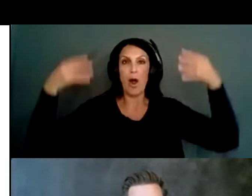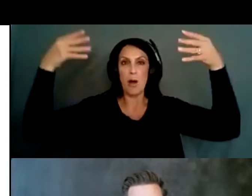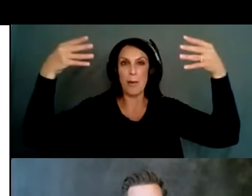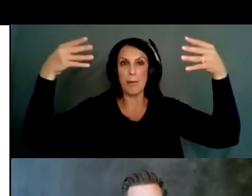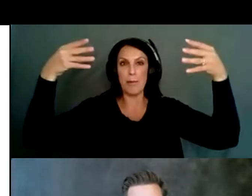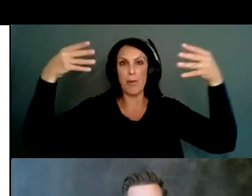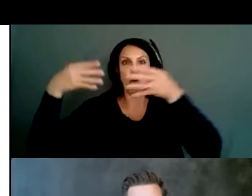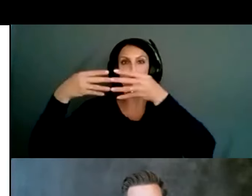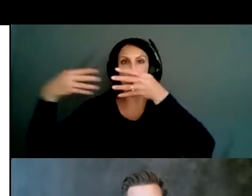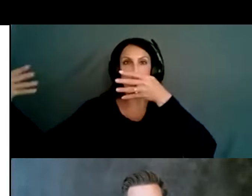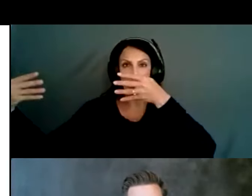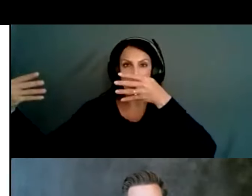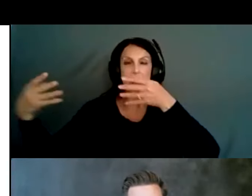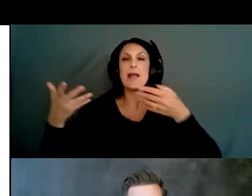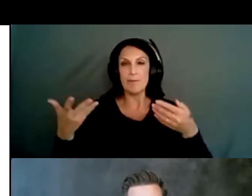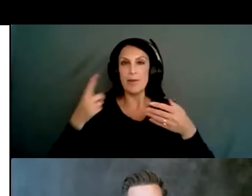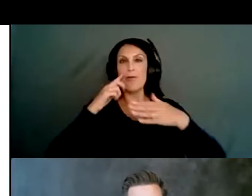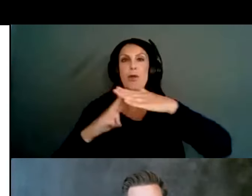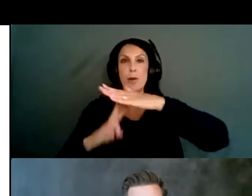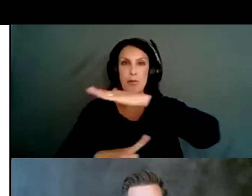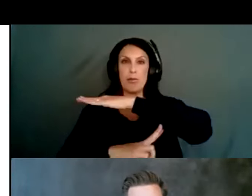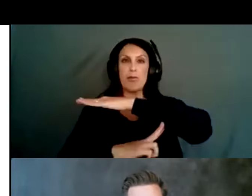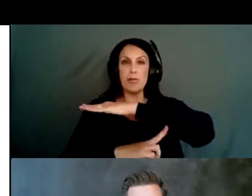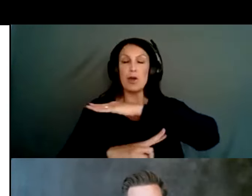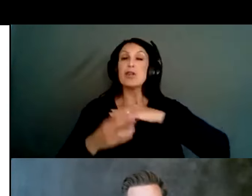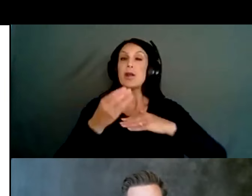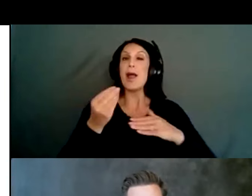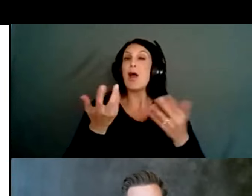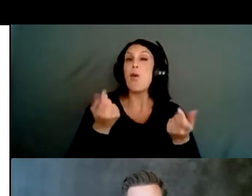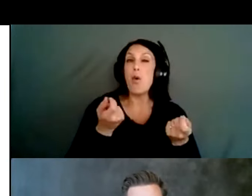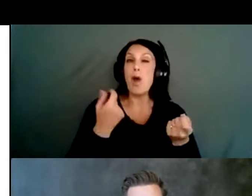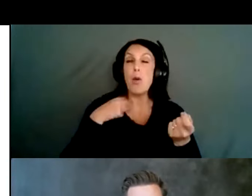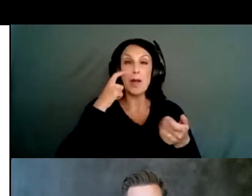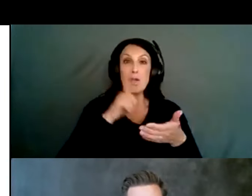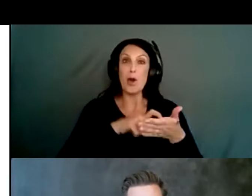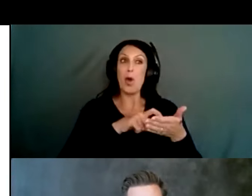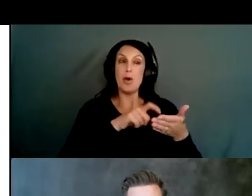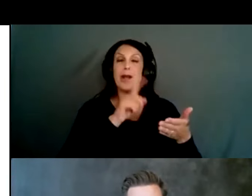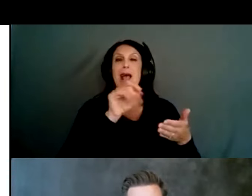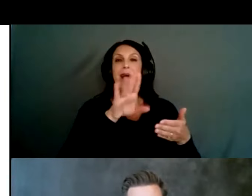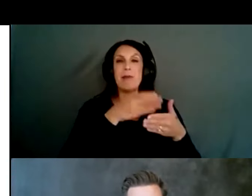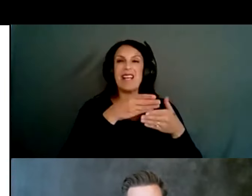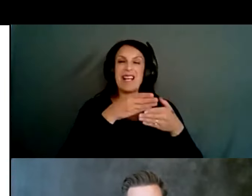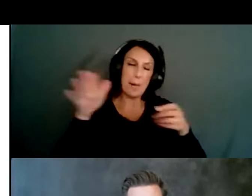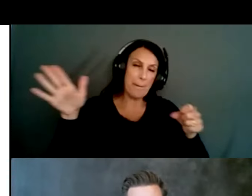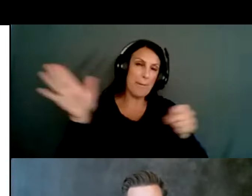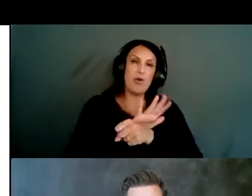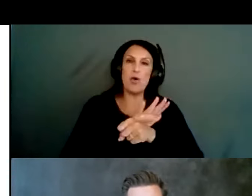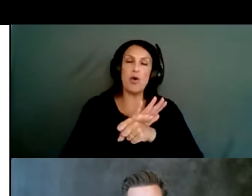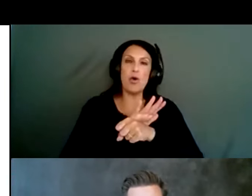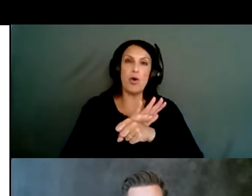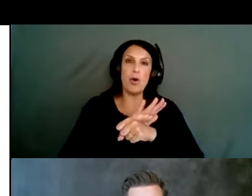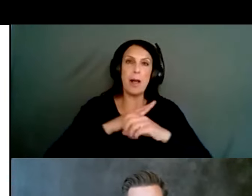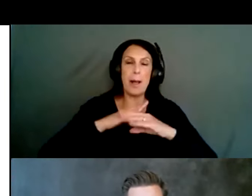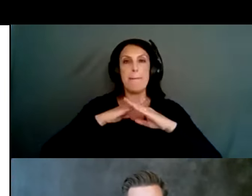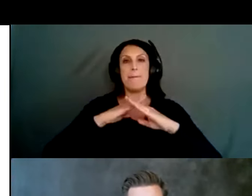side. But one of the things that was consistent in all of these studies is that it really needs to be a complete barrier. If you're not going to